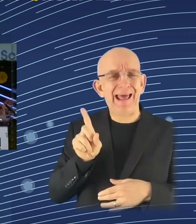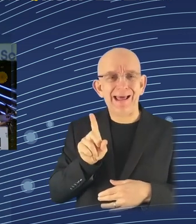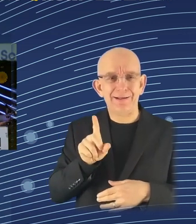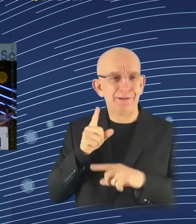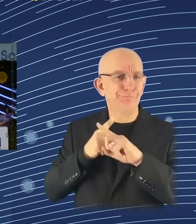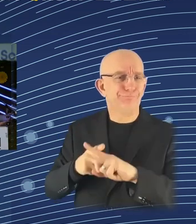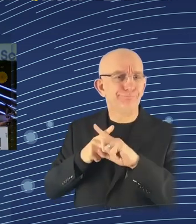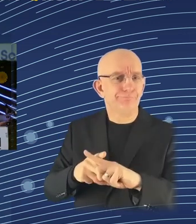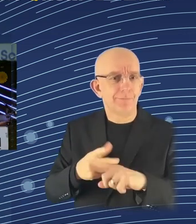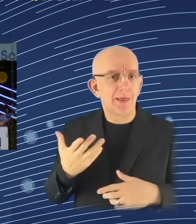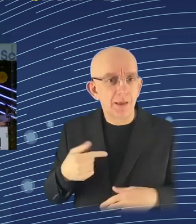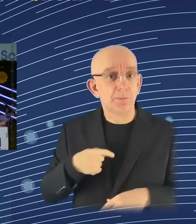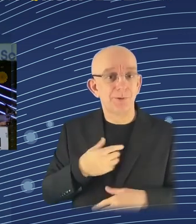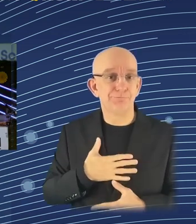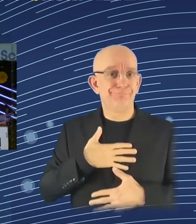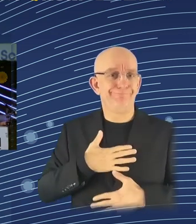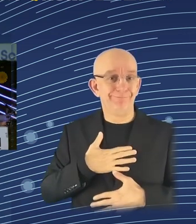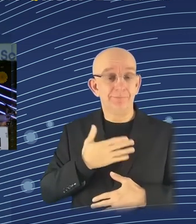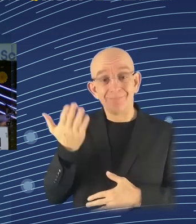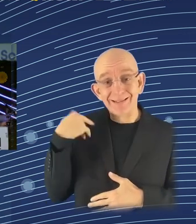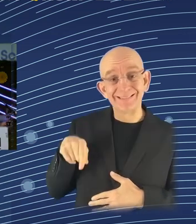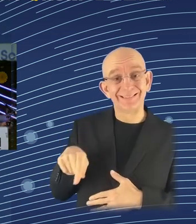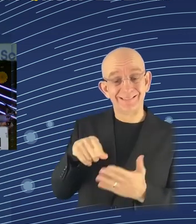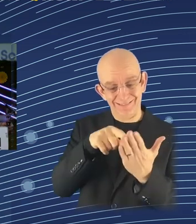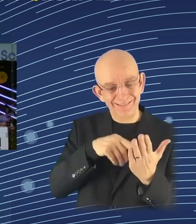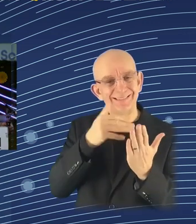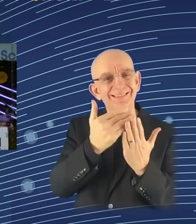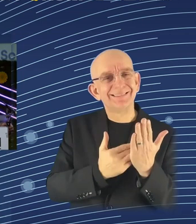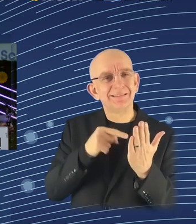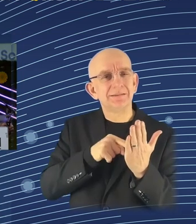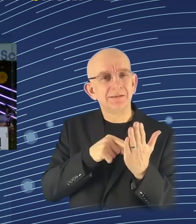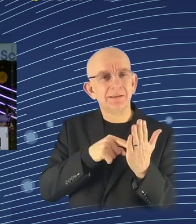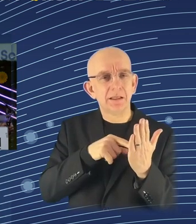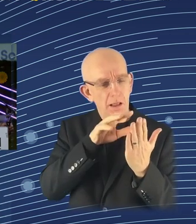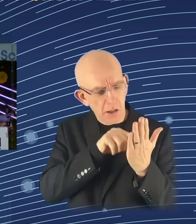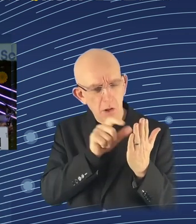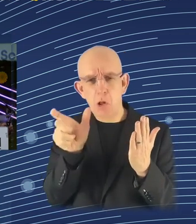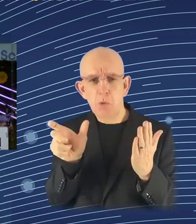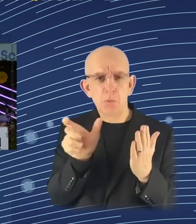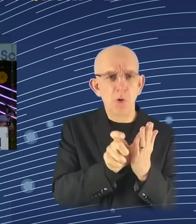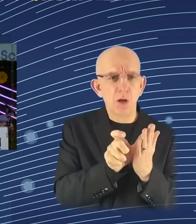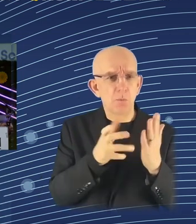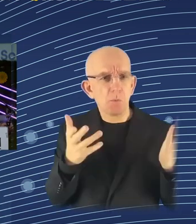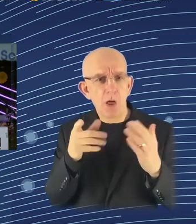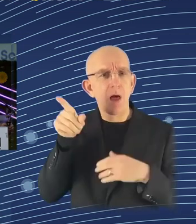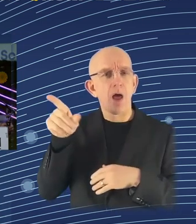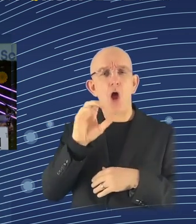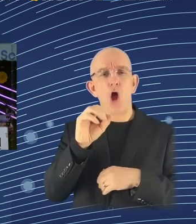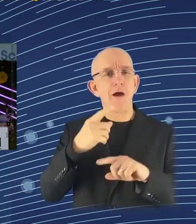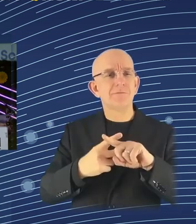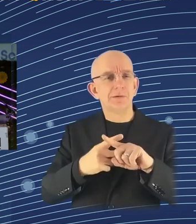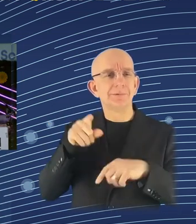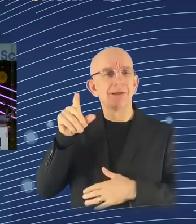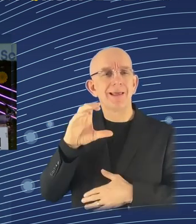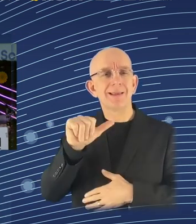Anyway, I'm glad to see, I was amused to see that the Oxford Dictionary, each year it chooses one which is the word of the year. And the word of the year this year